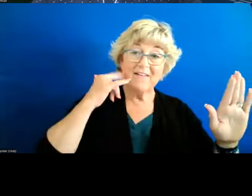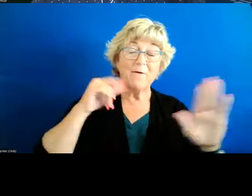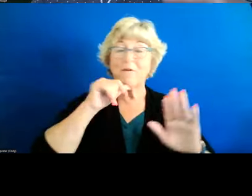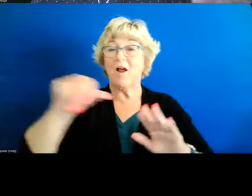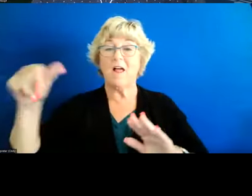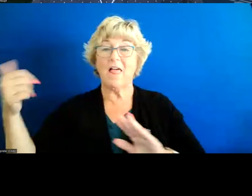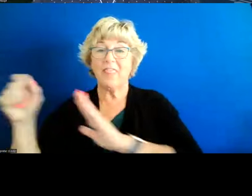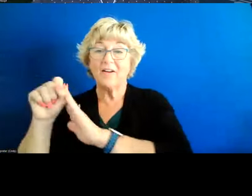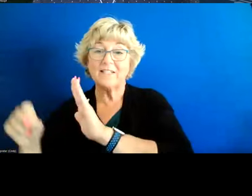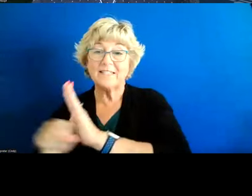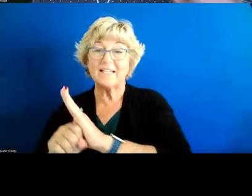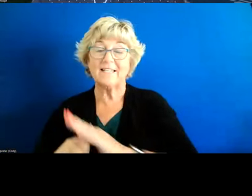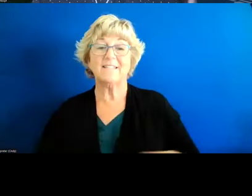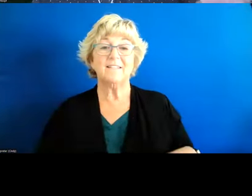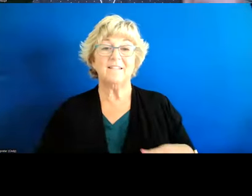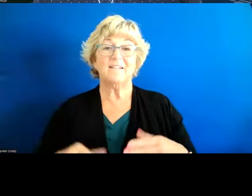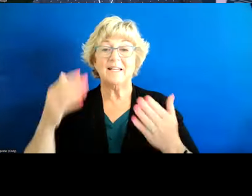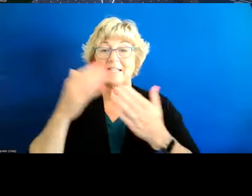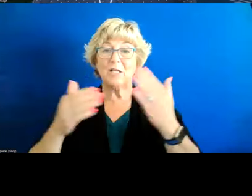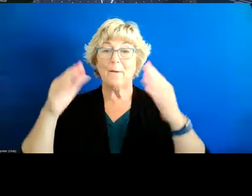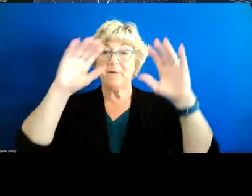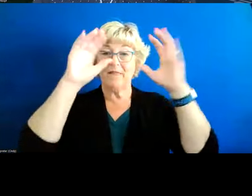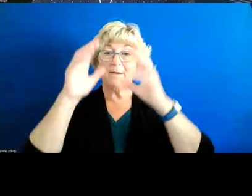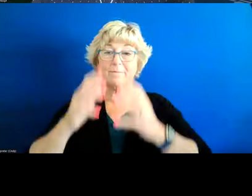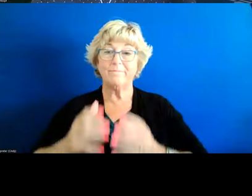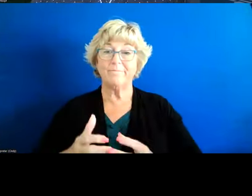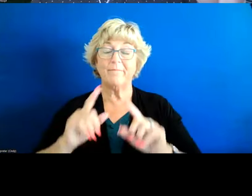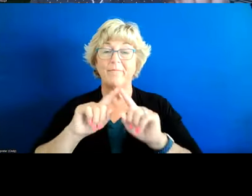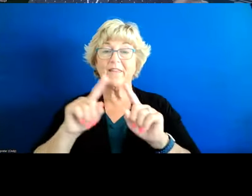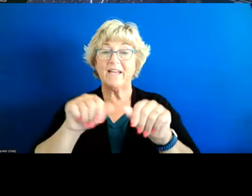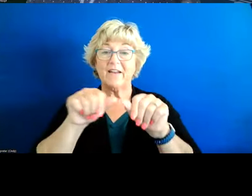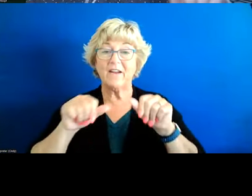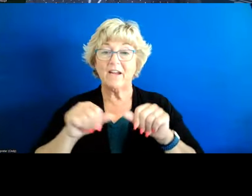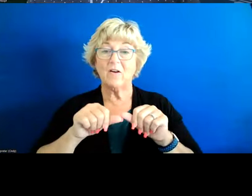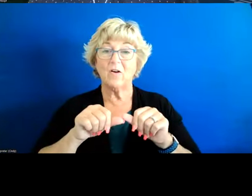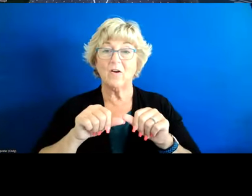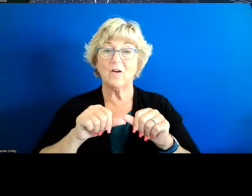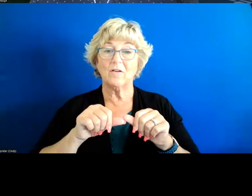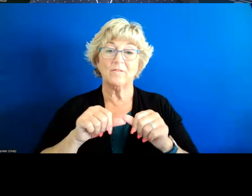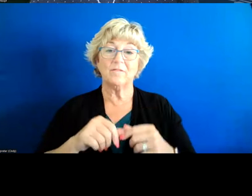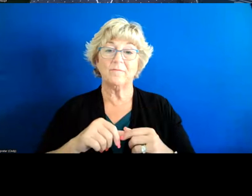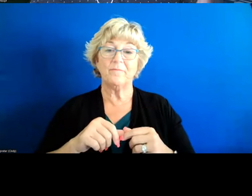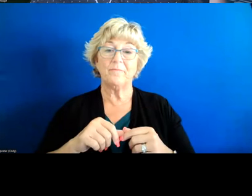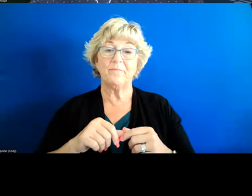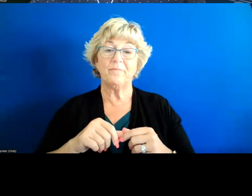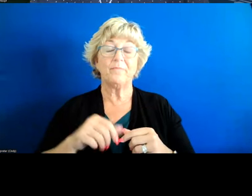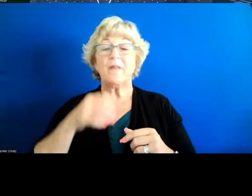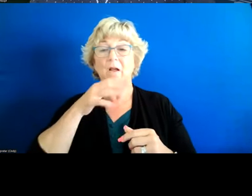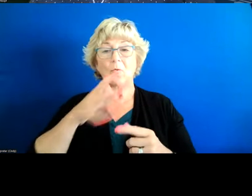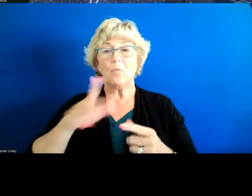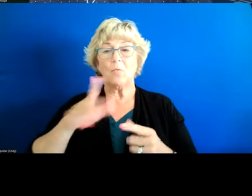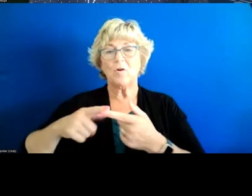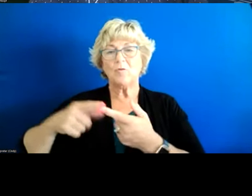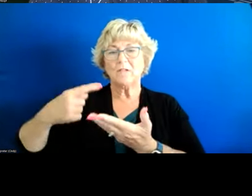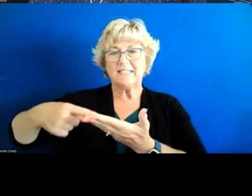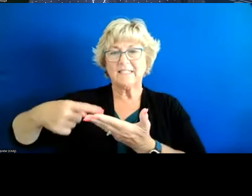example of some of the uh components of each of those domains you also i won't get into this in this short presentation um